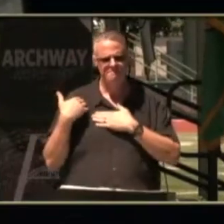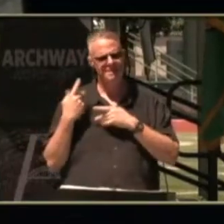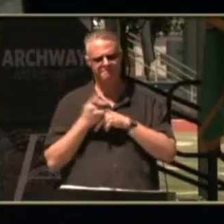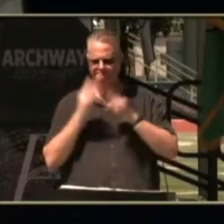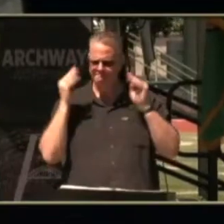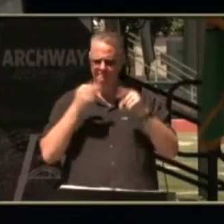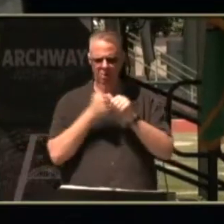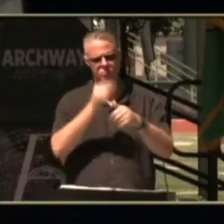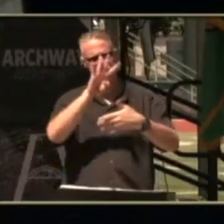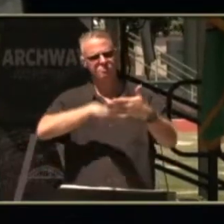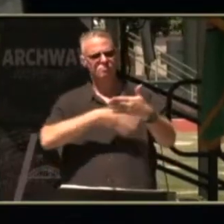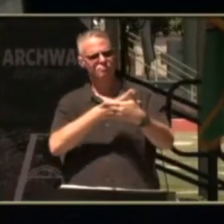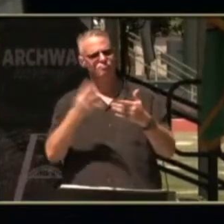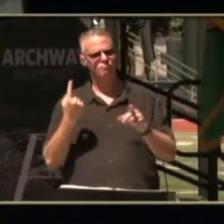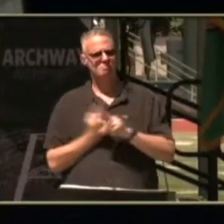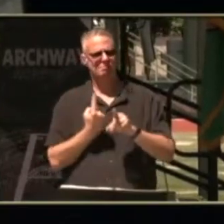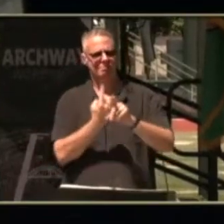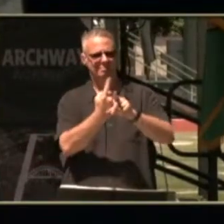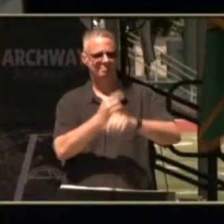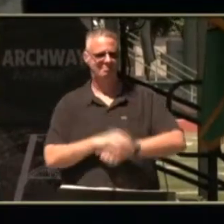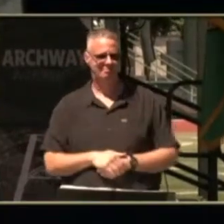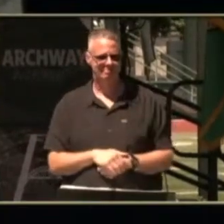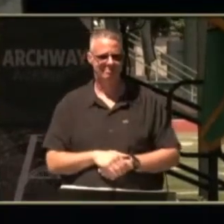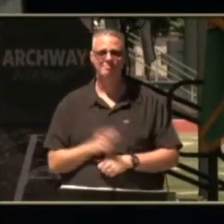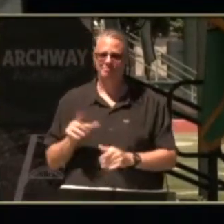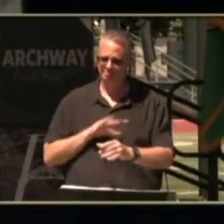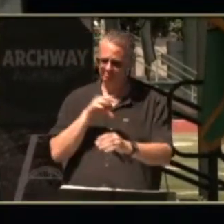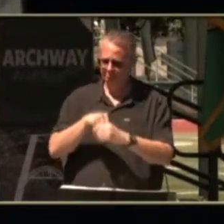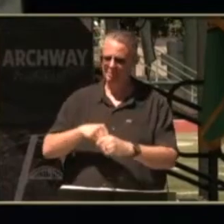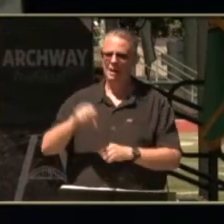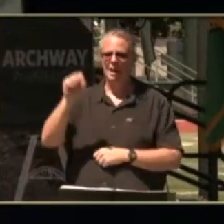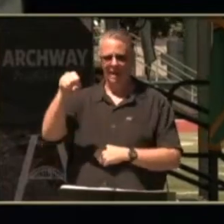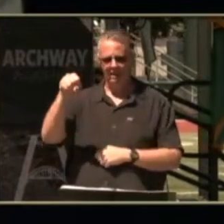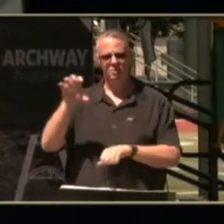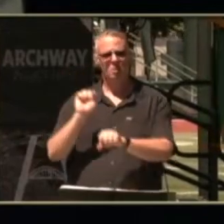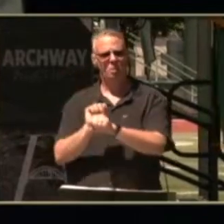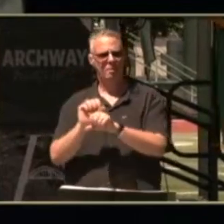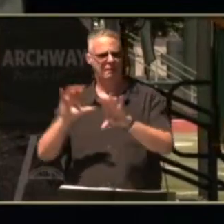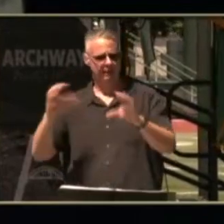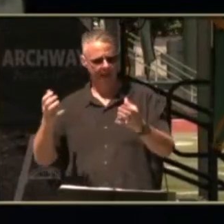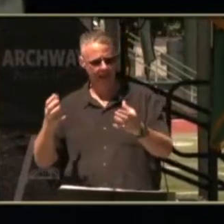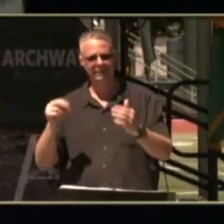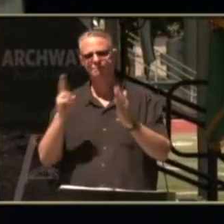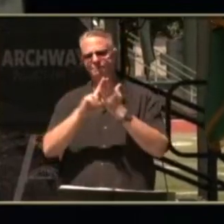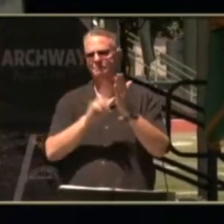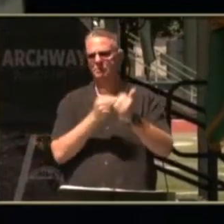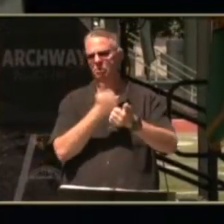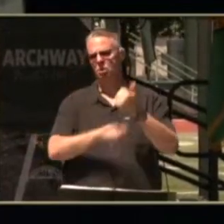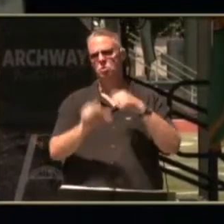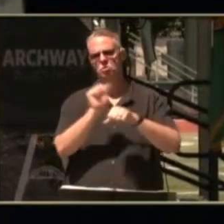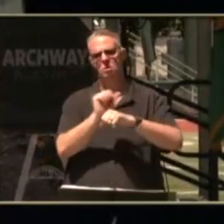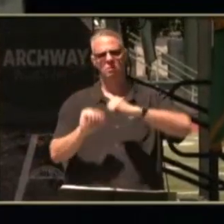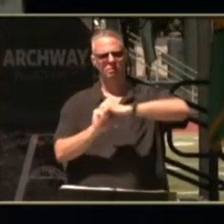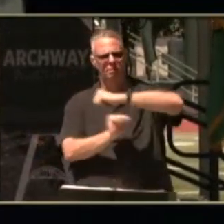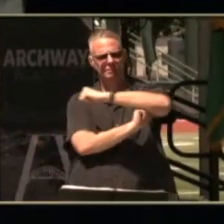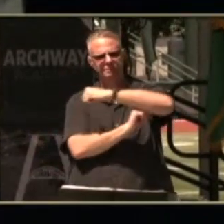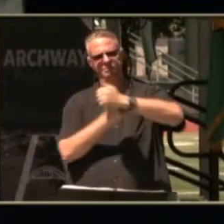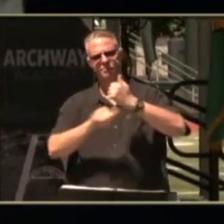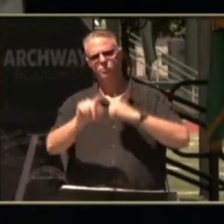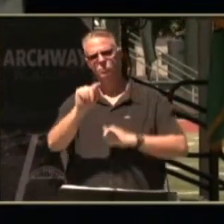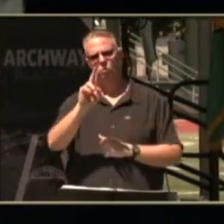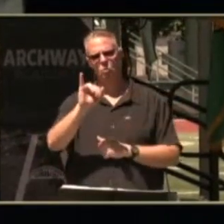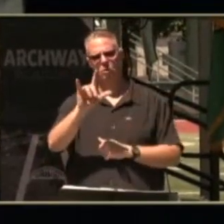on schedule he has participated in the yes employment class and is also enrolled in the job foundations program through trillium